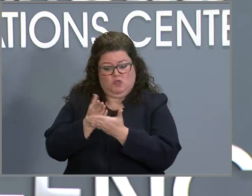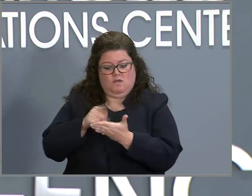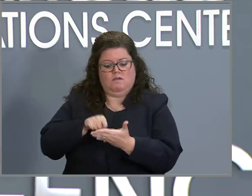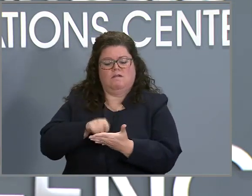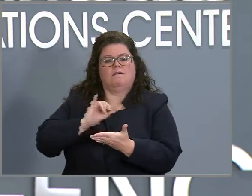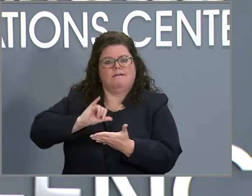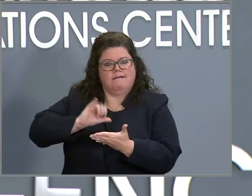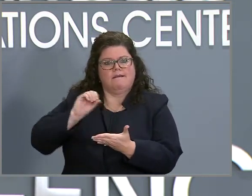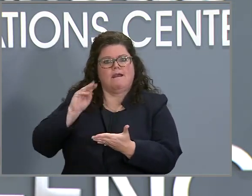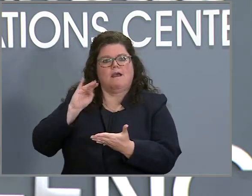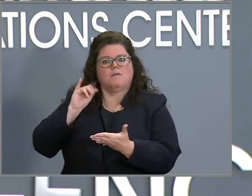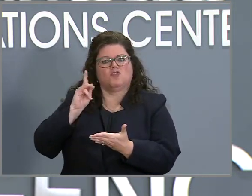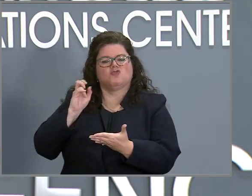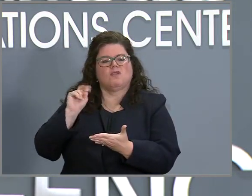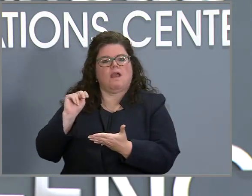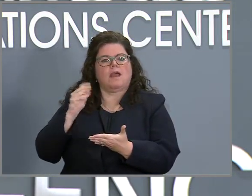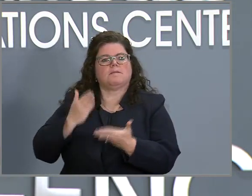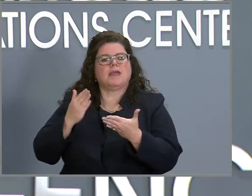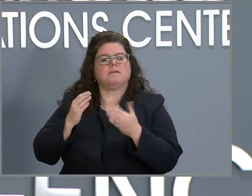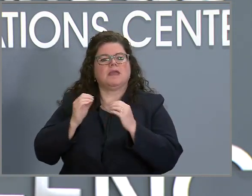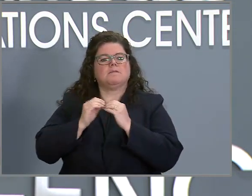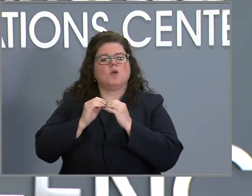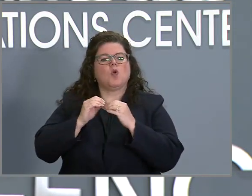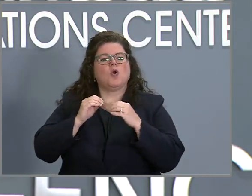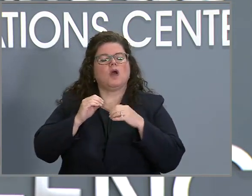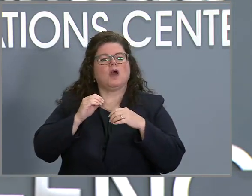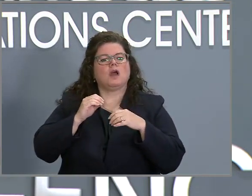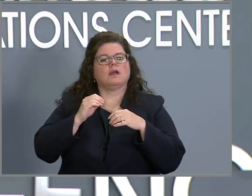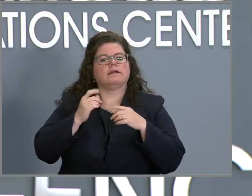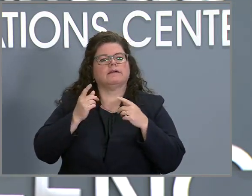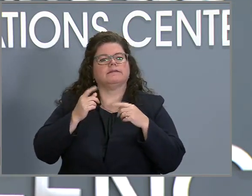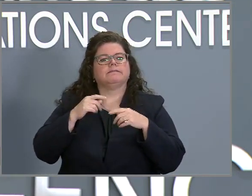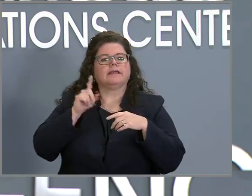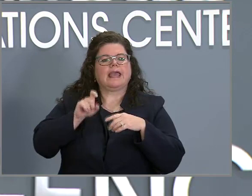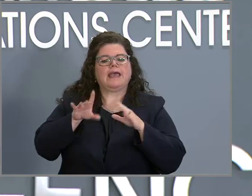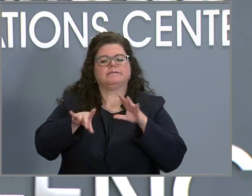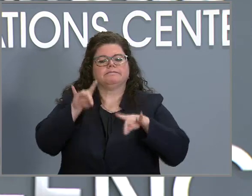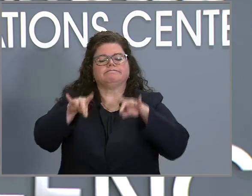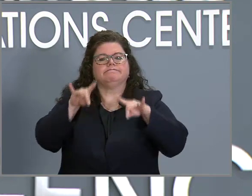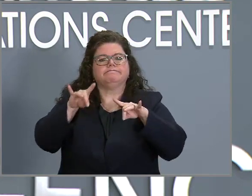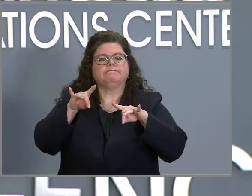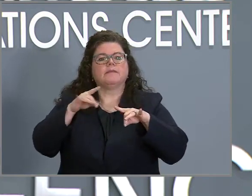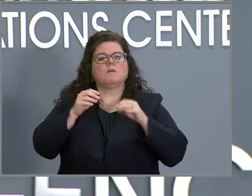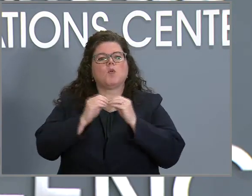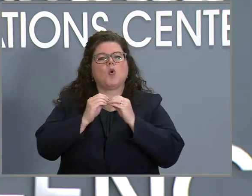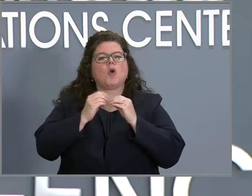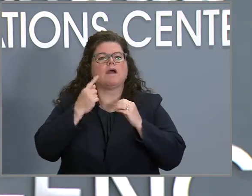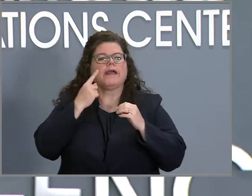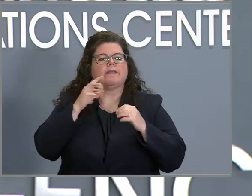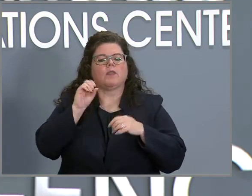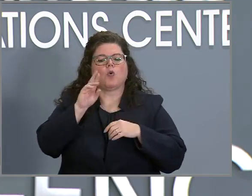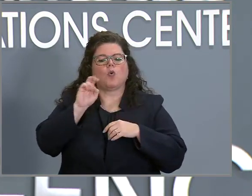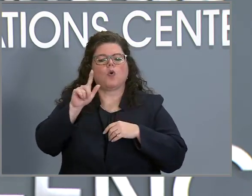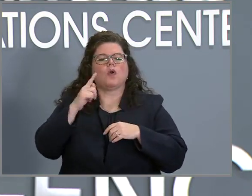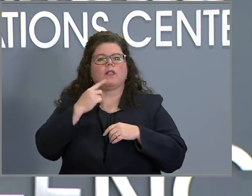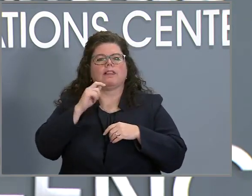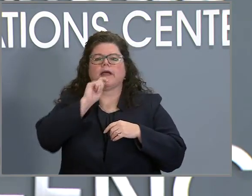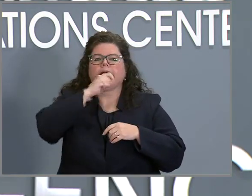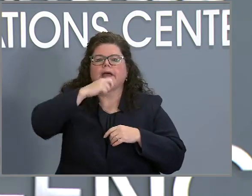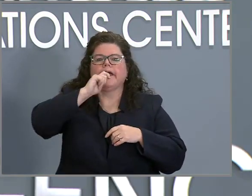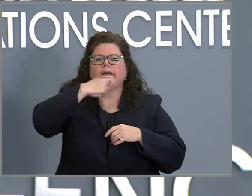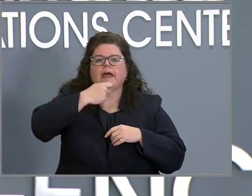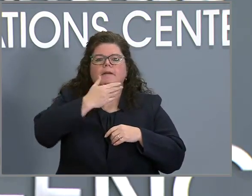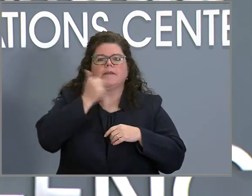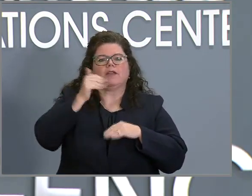that Omicron may be more present in the oral cavity rather than in the nasal cavity. What do you like to, or do you anticipate